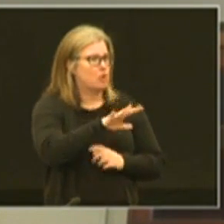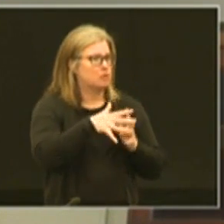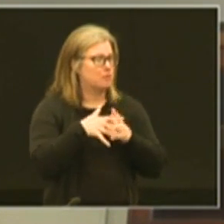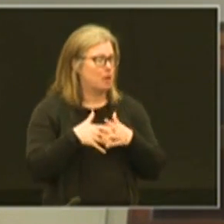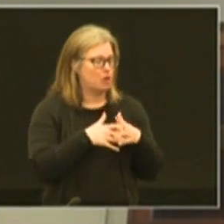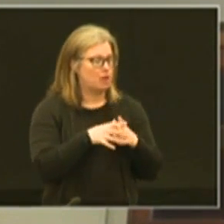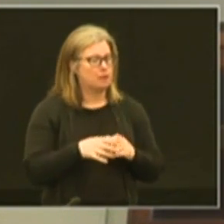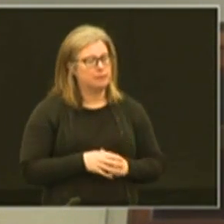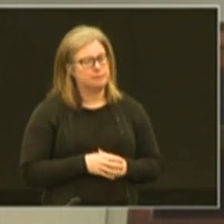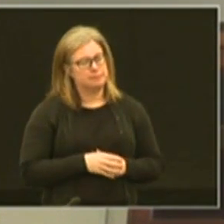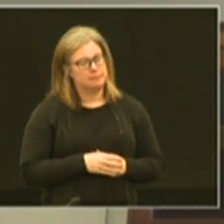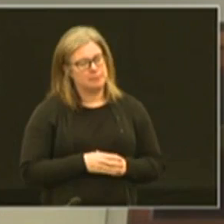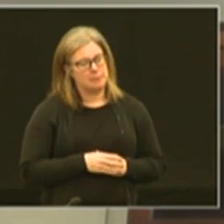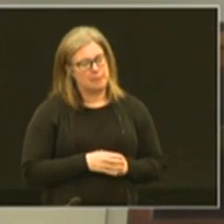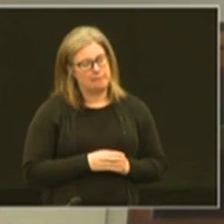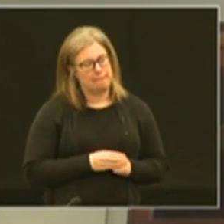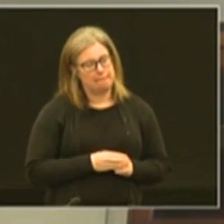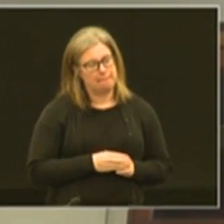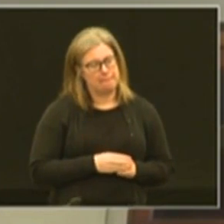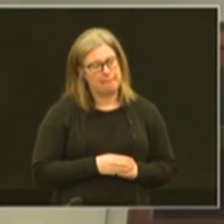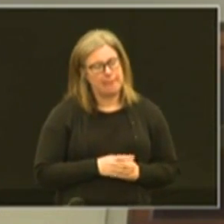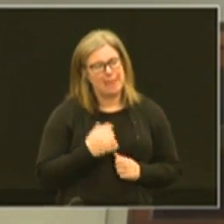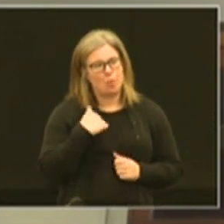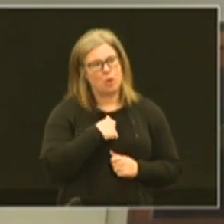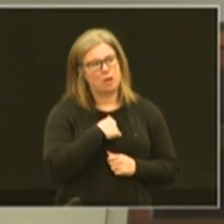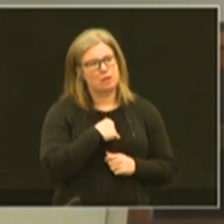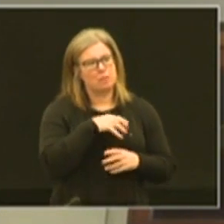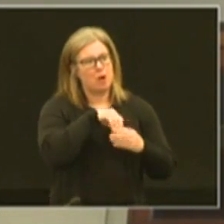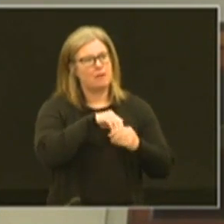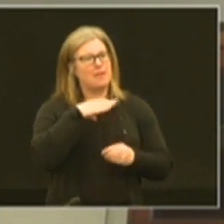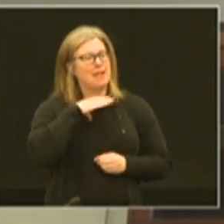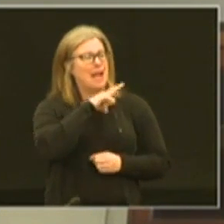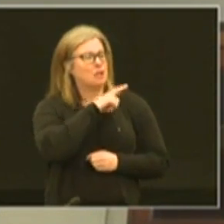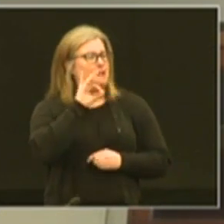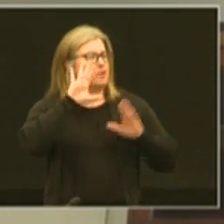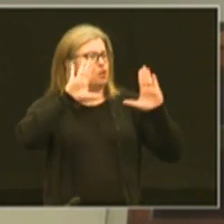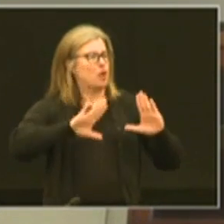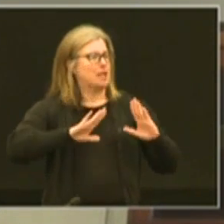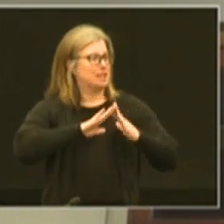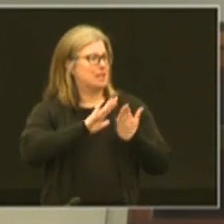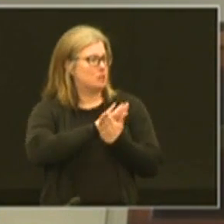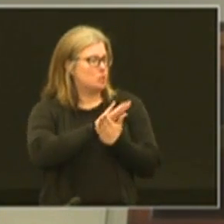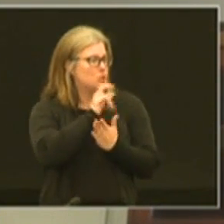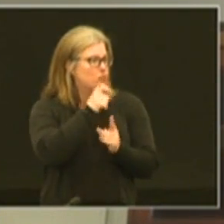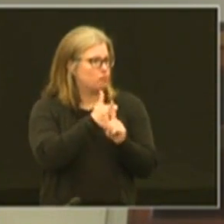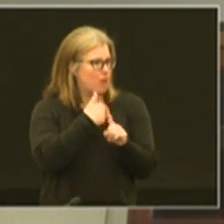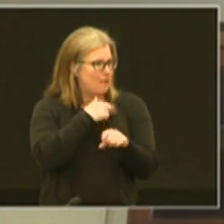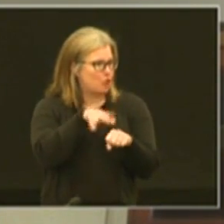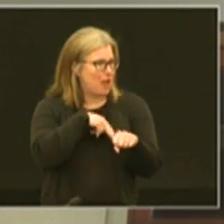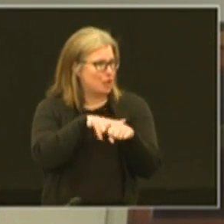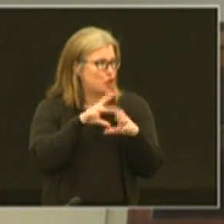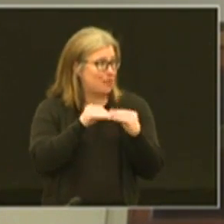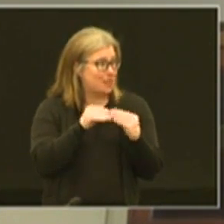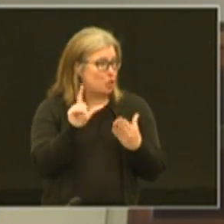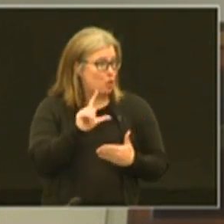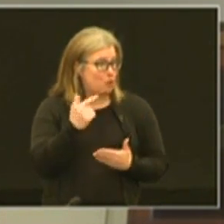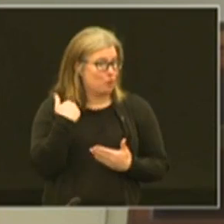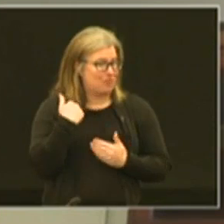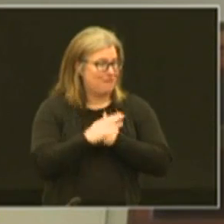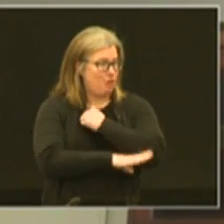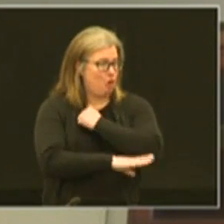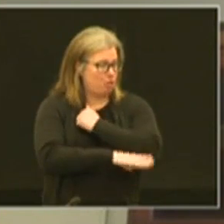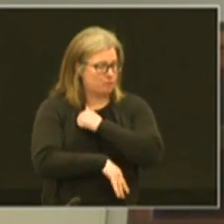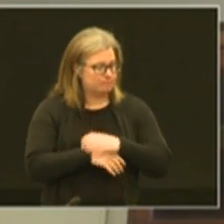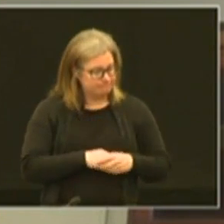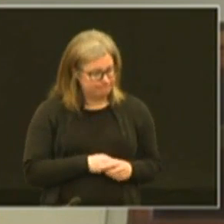and really we're a part of the council of the great city schools who actually had their national convention here in Louisville in the fall